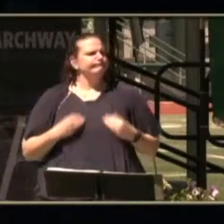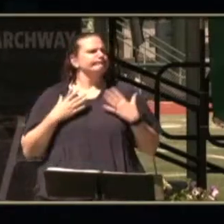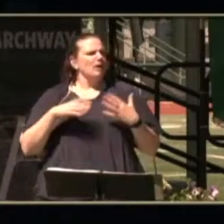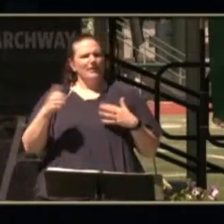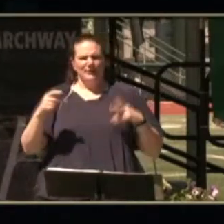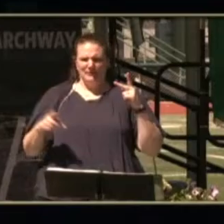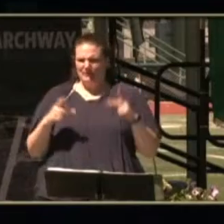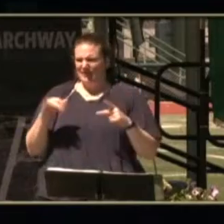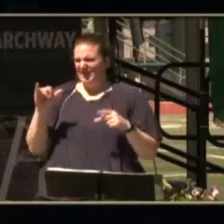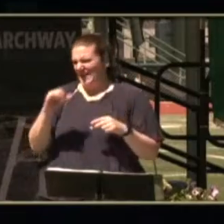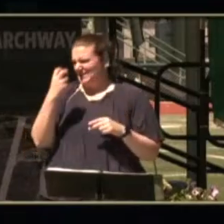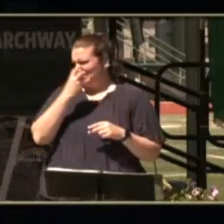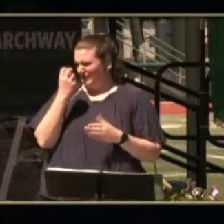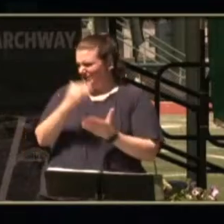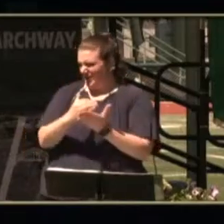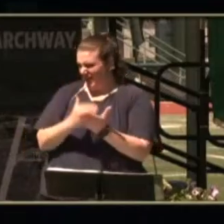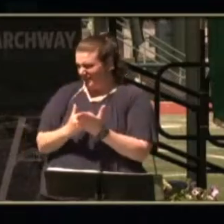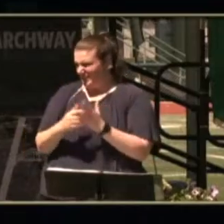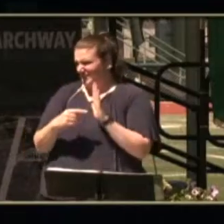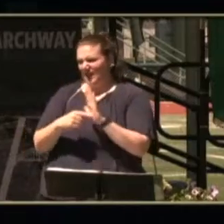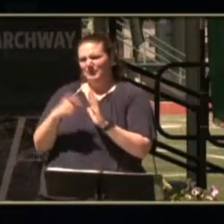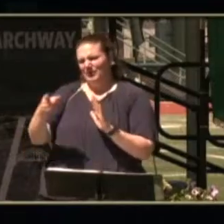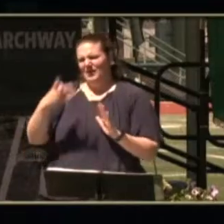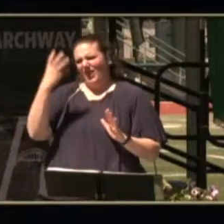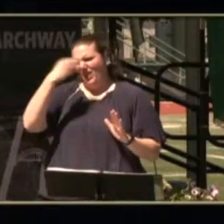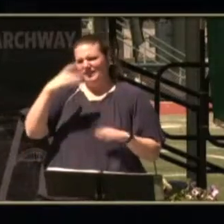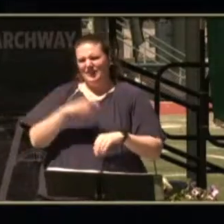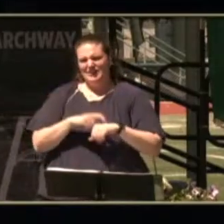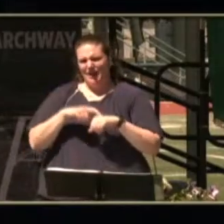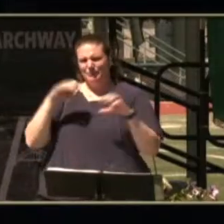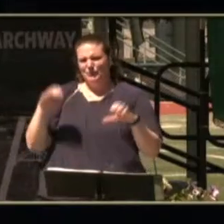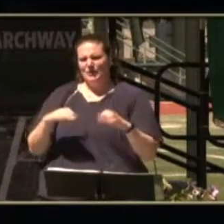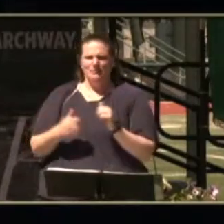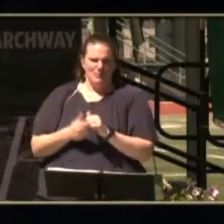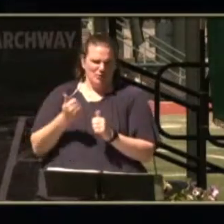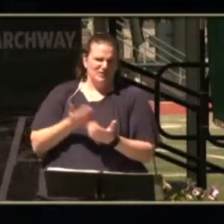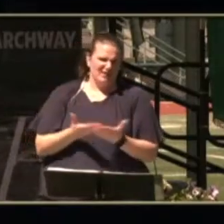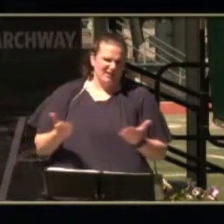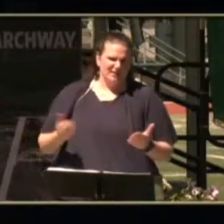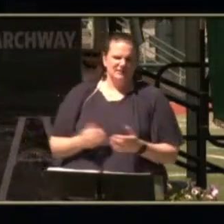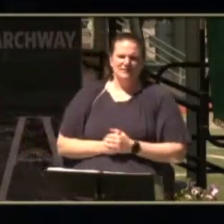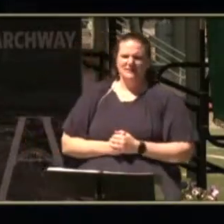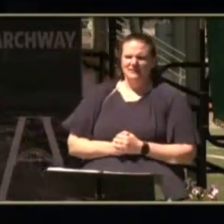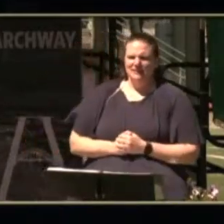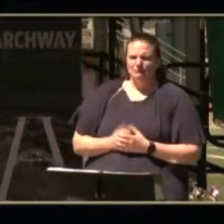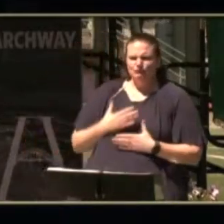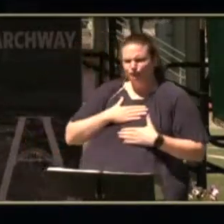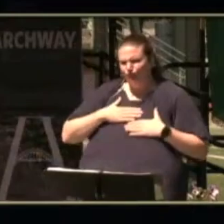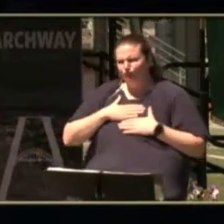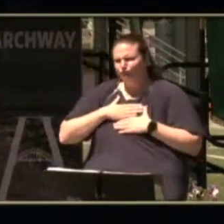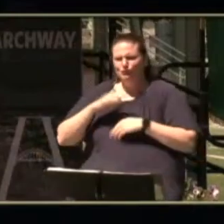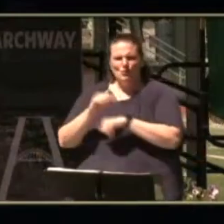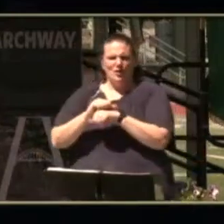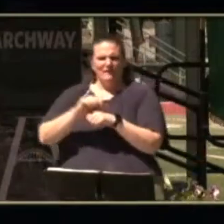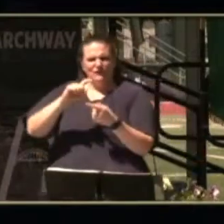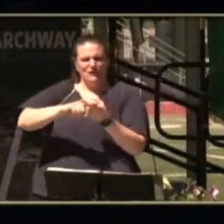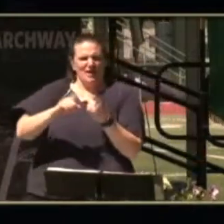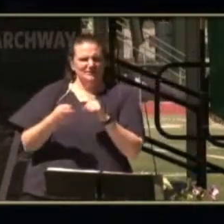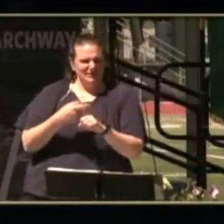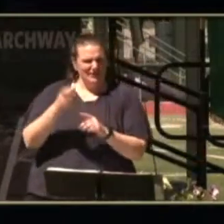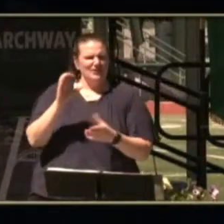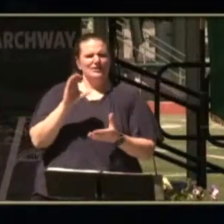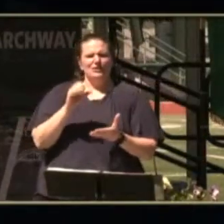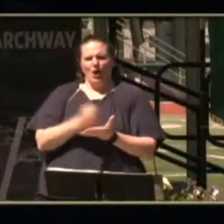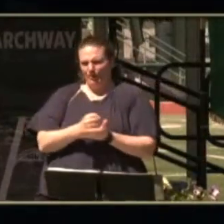the speech lesson example luke has a lovely time doing most things he greatly enjoyed his work at friends of the carpenter this